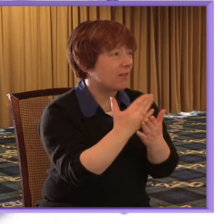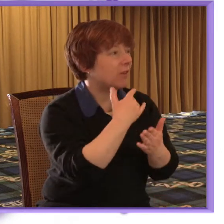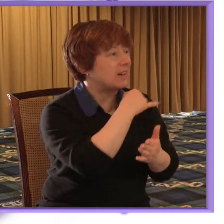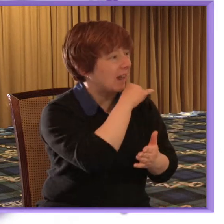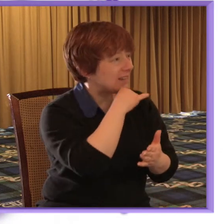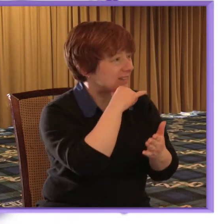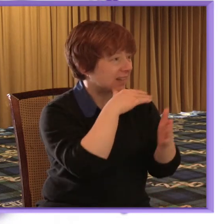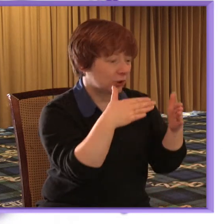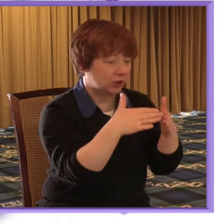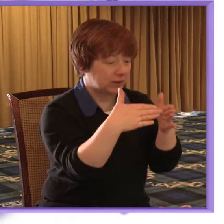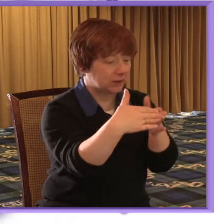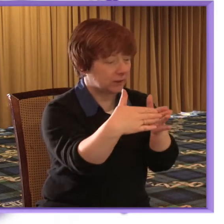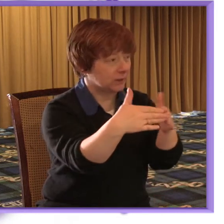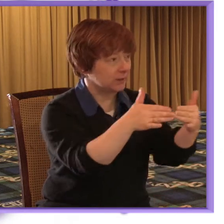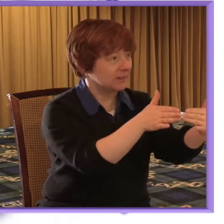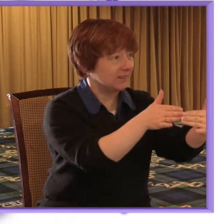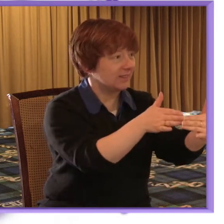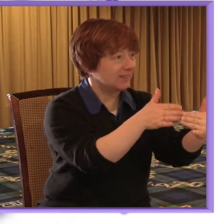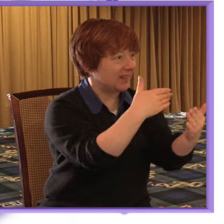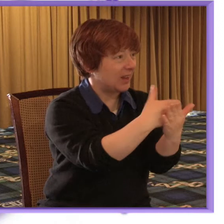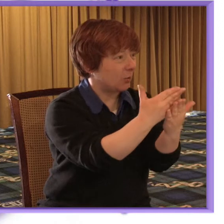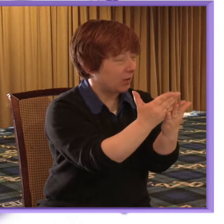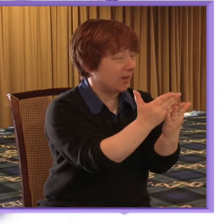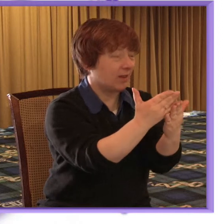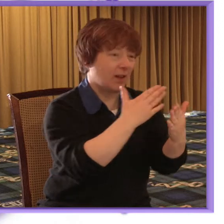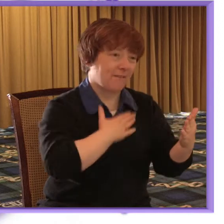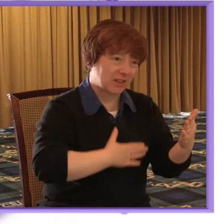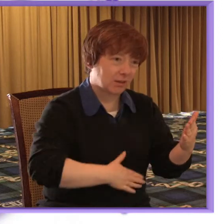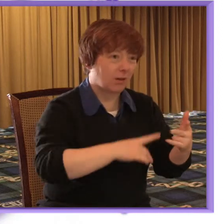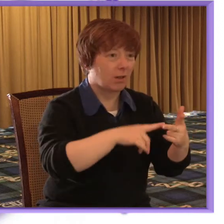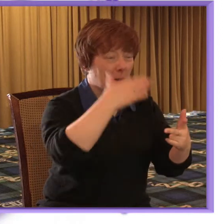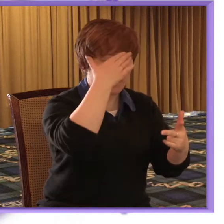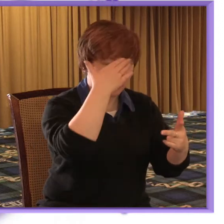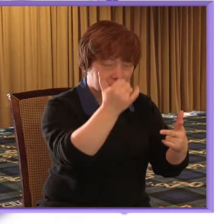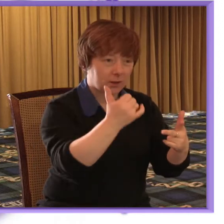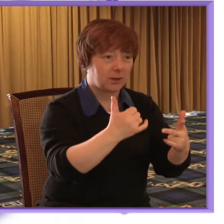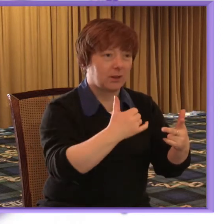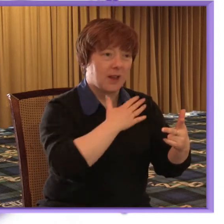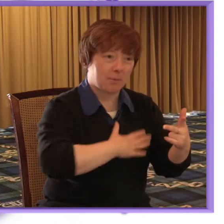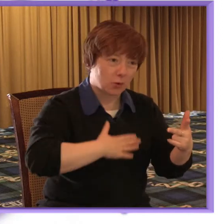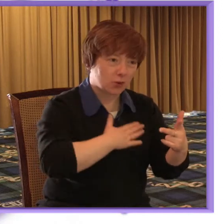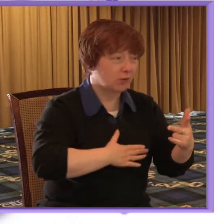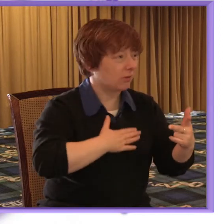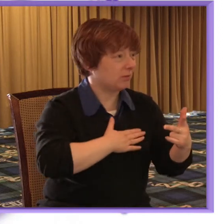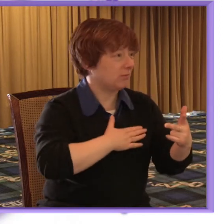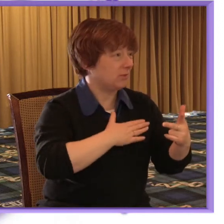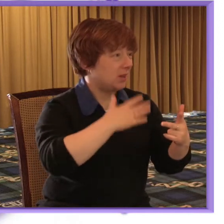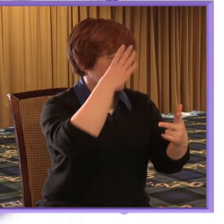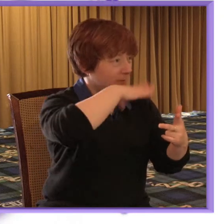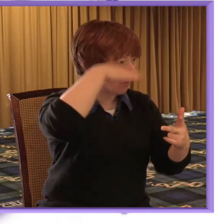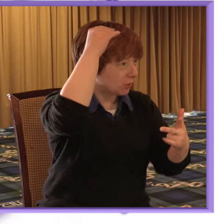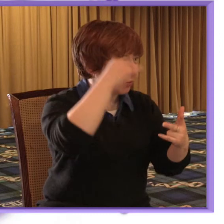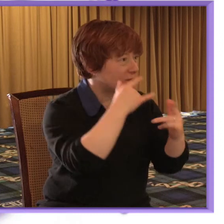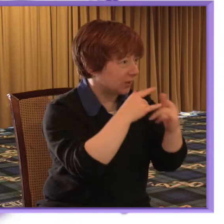of the cheese there with physical mental emotional spiritual sexual and social but actually what we do know is that that that sort of